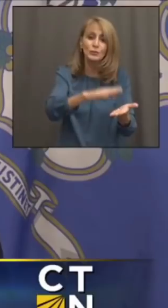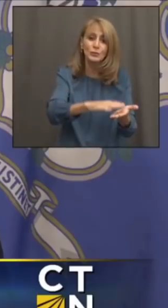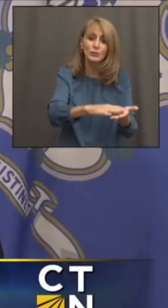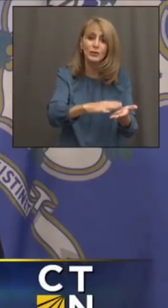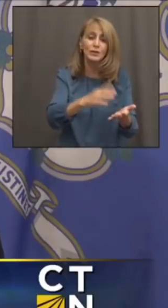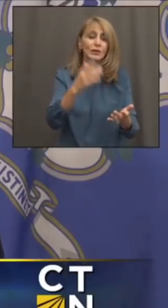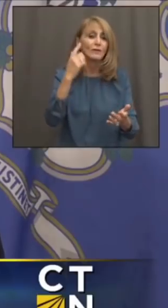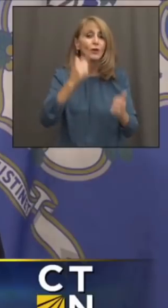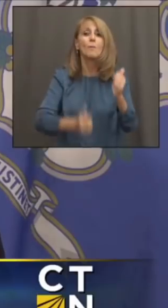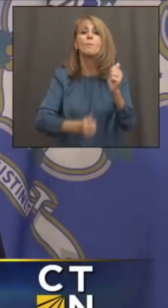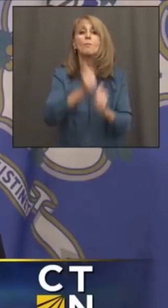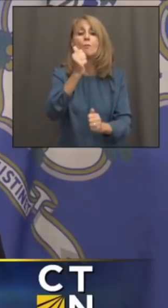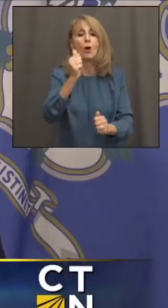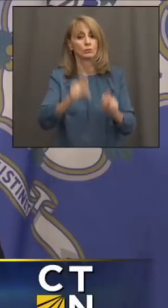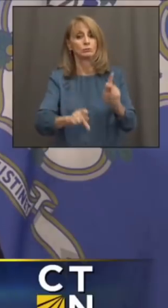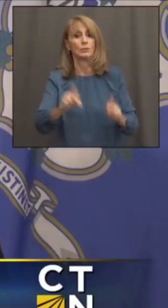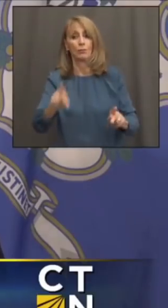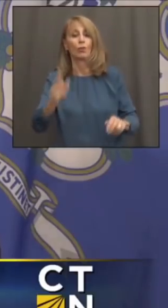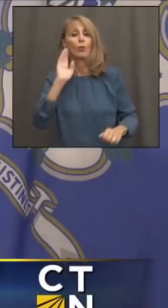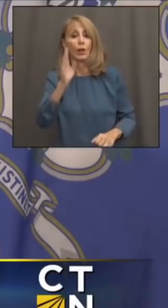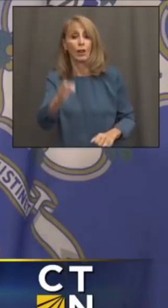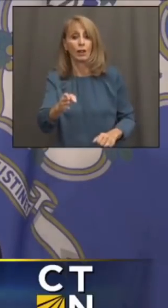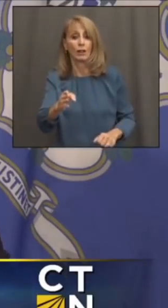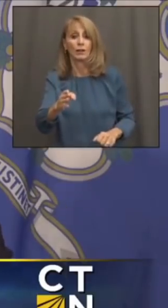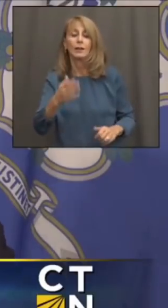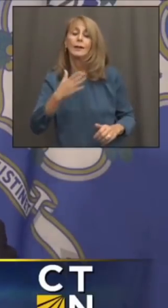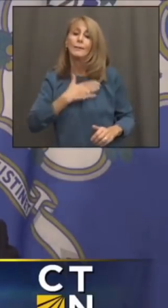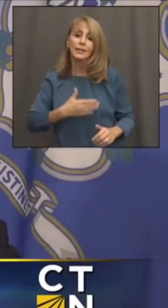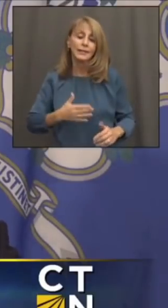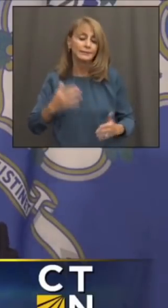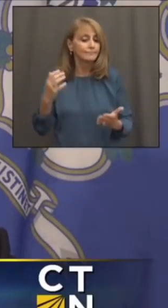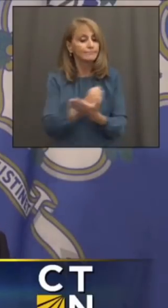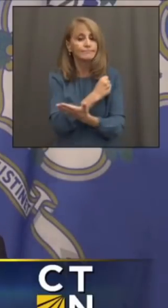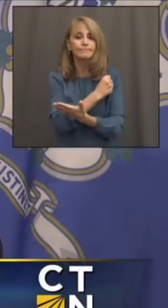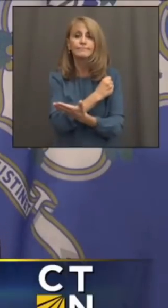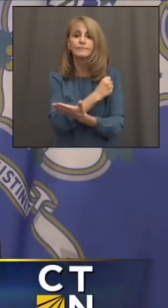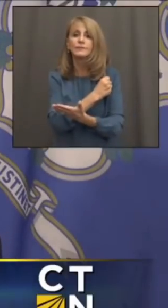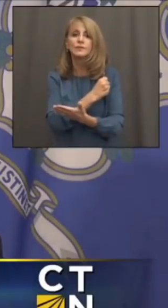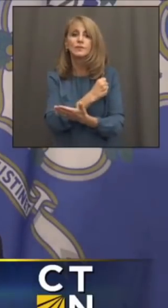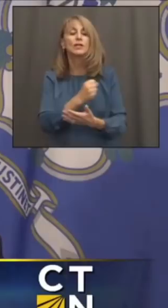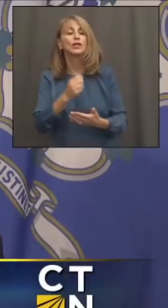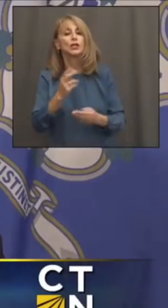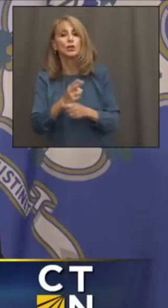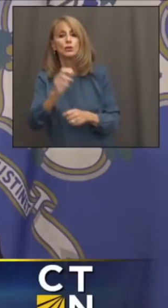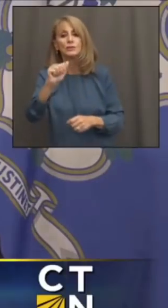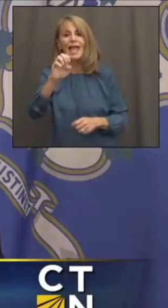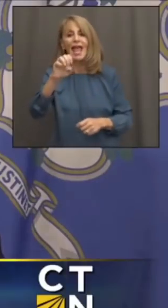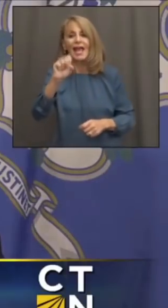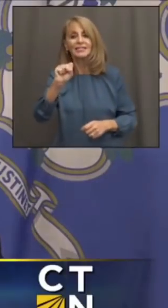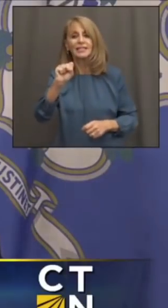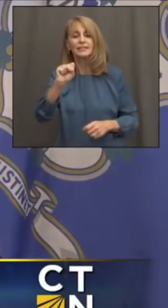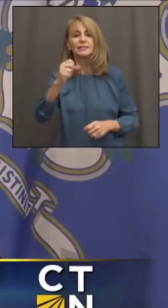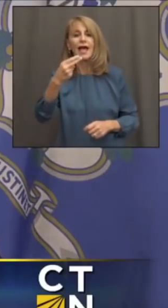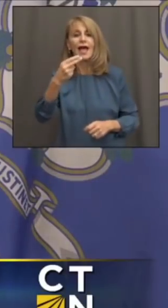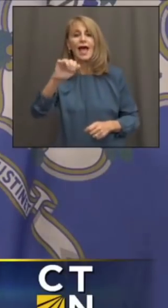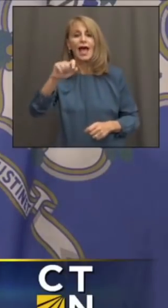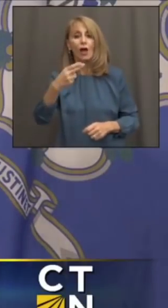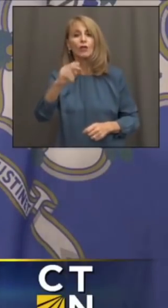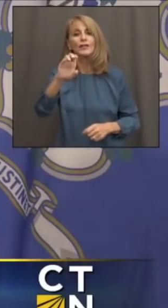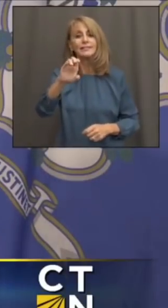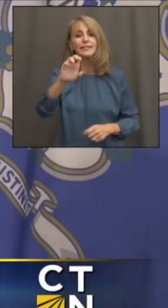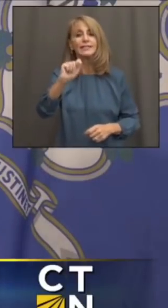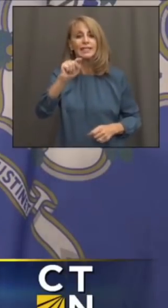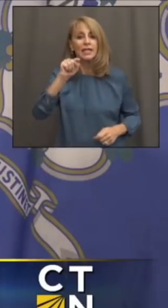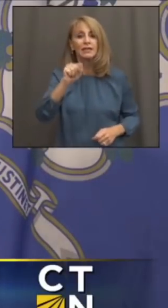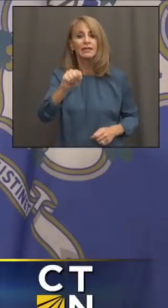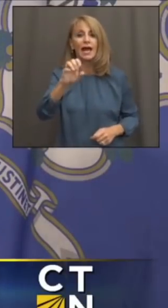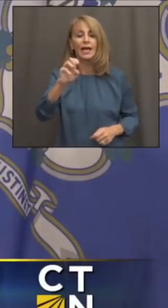overwhelming majority of you. You know, take advantage of that. Take advantage of accesshealthct.com. Make